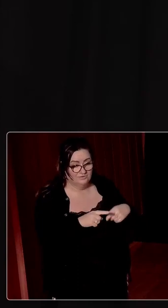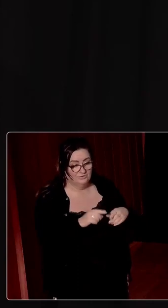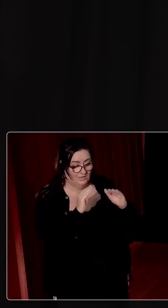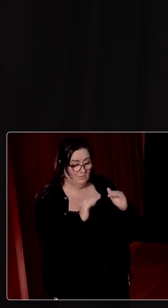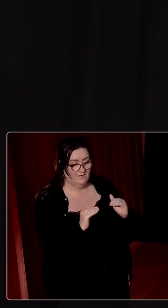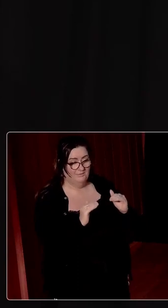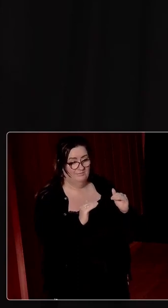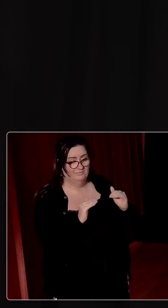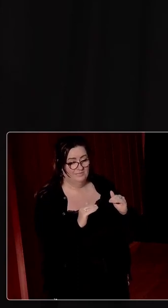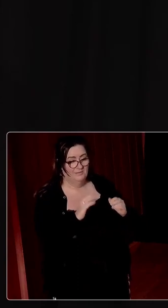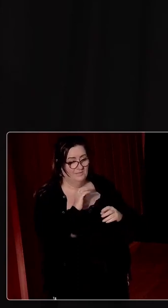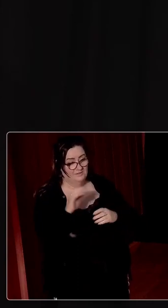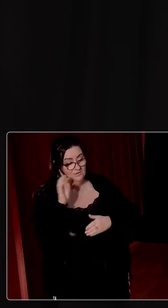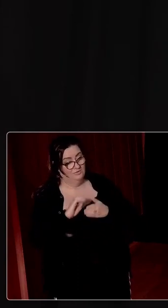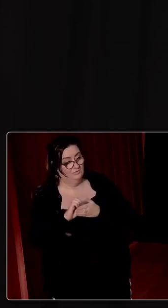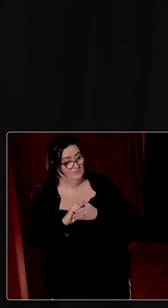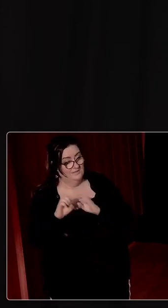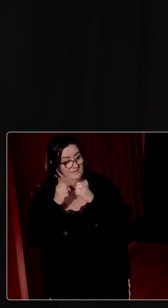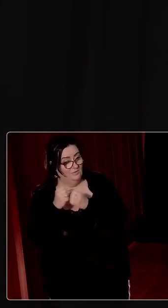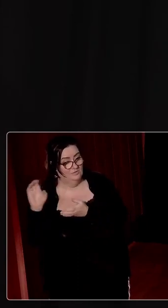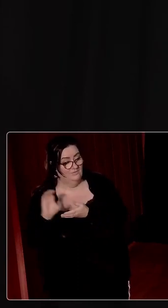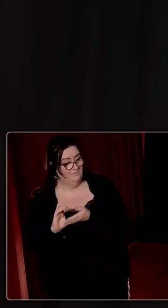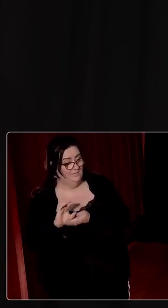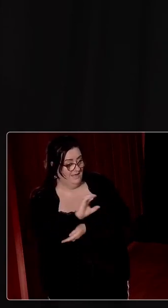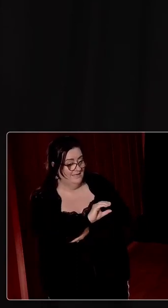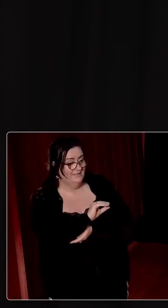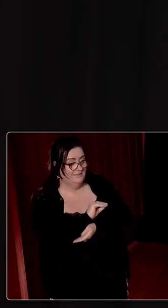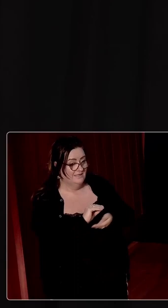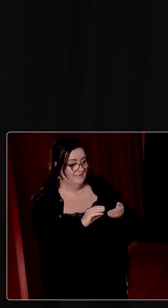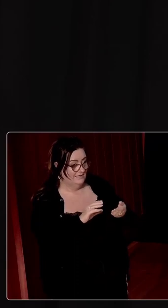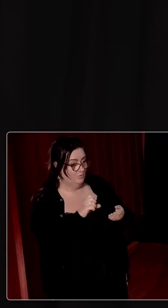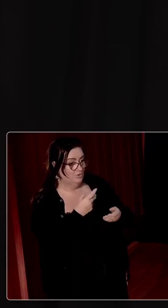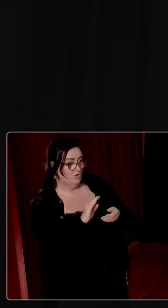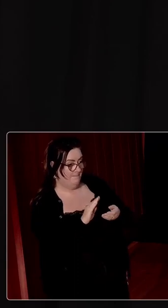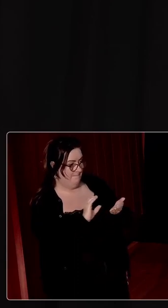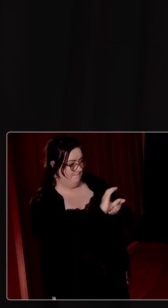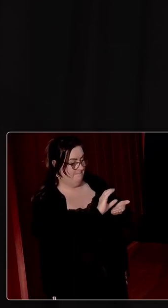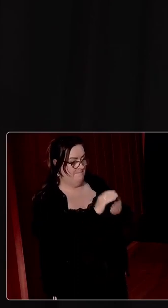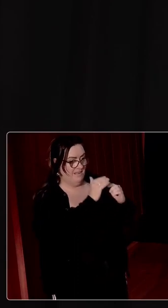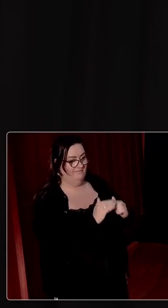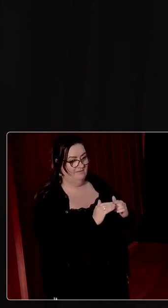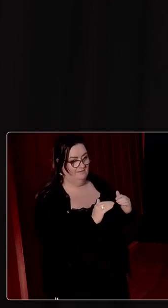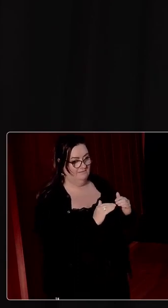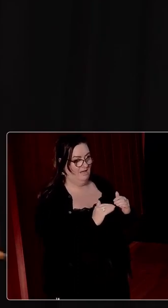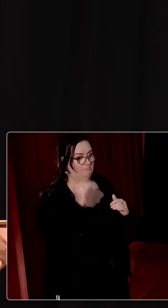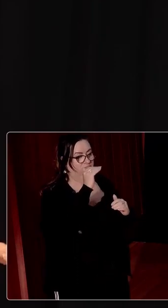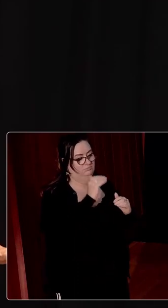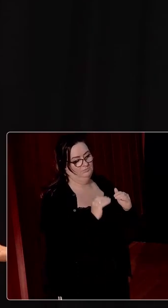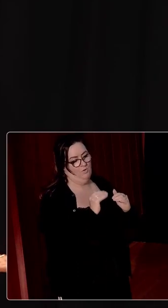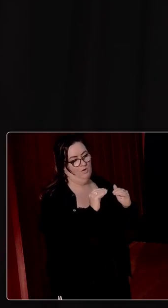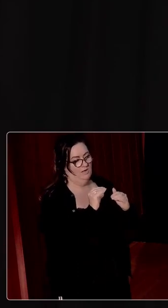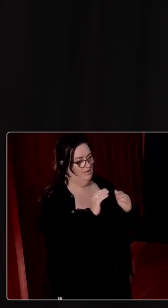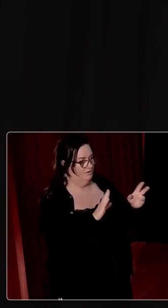sub-degree level because the European Social Fund paid for courses that were sub-degree level. And it was as simple as that. Just